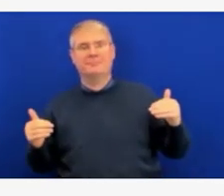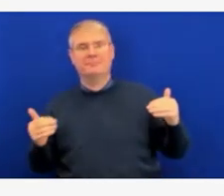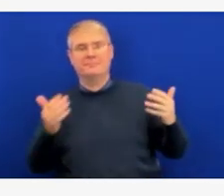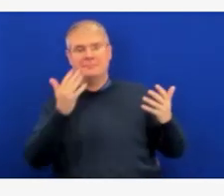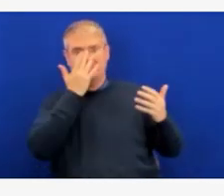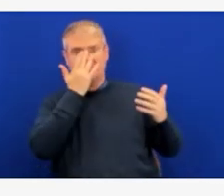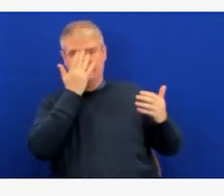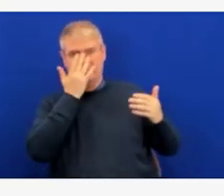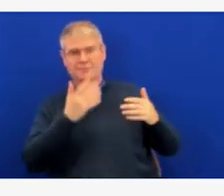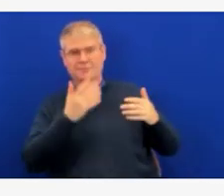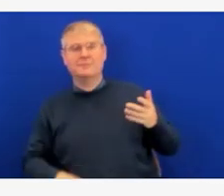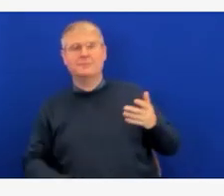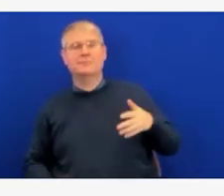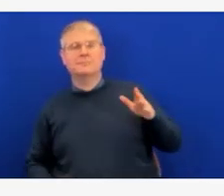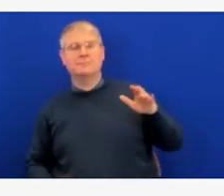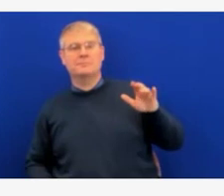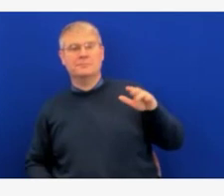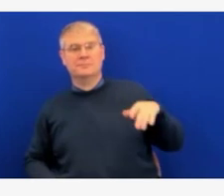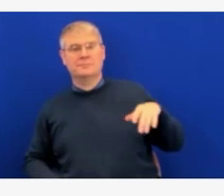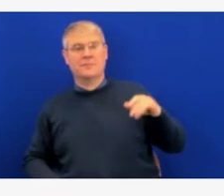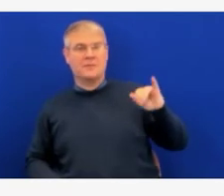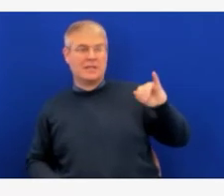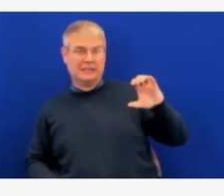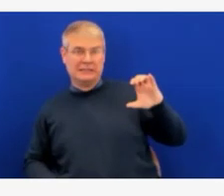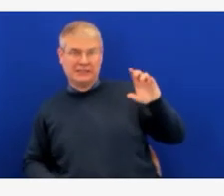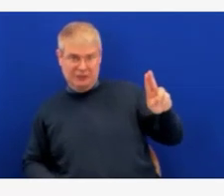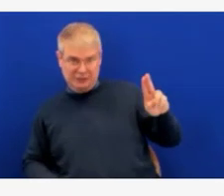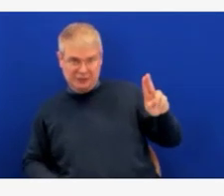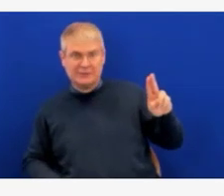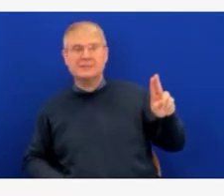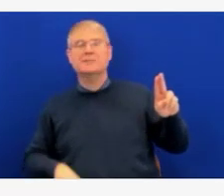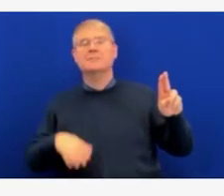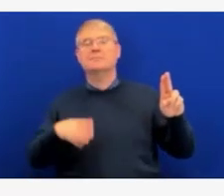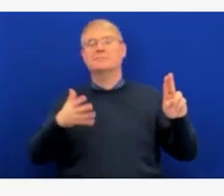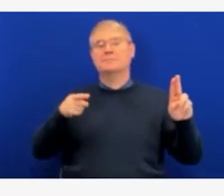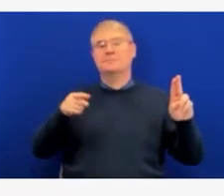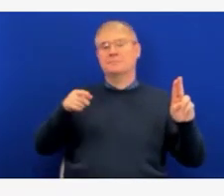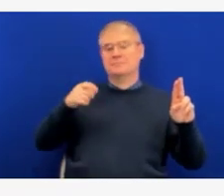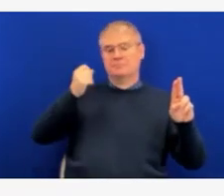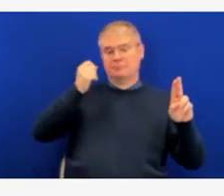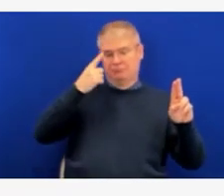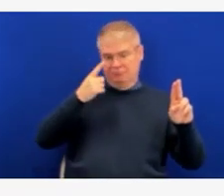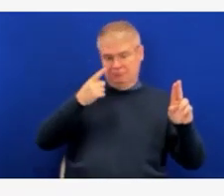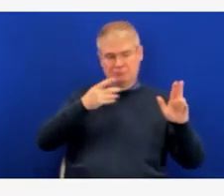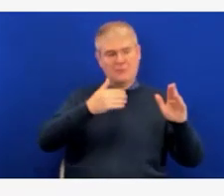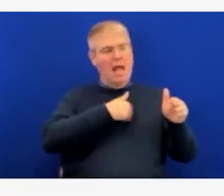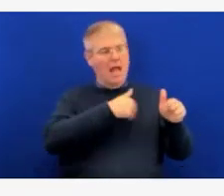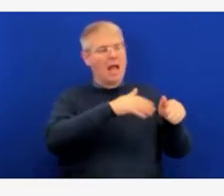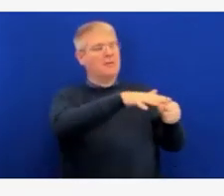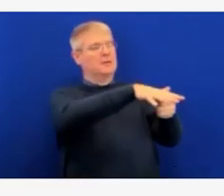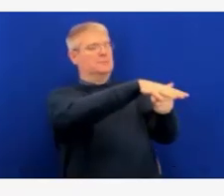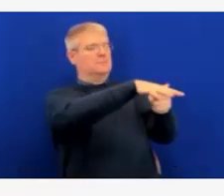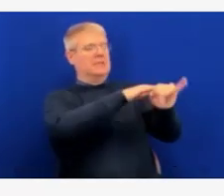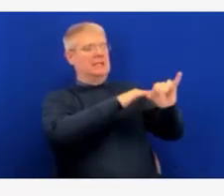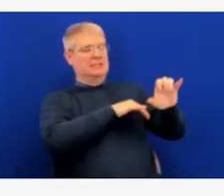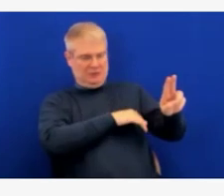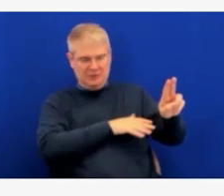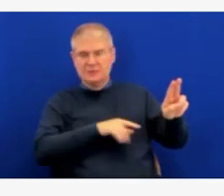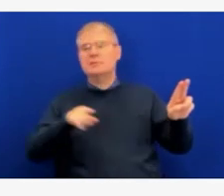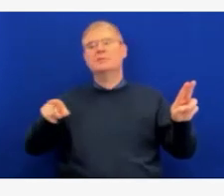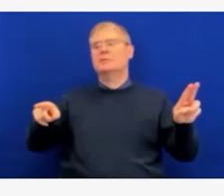converted non-ICU space into ICU space, and we'll be looking for that to return to some semblance of normal.